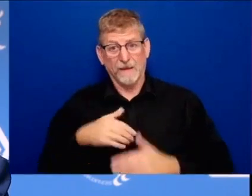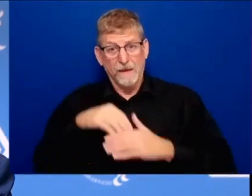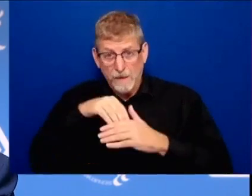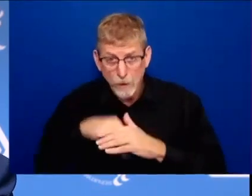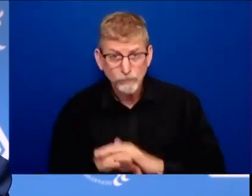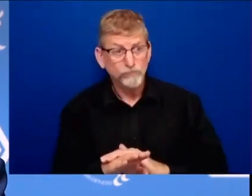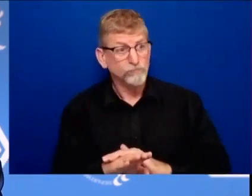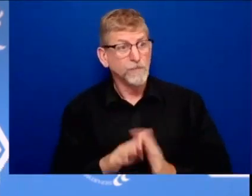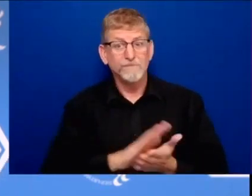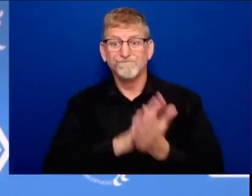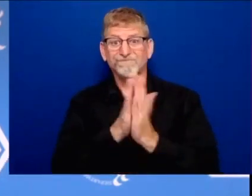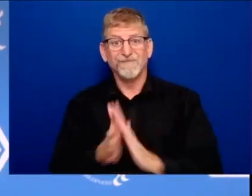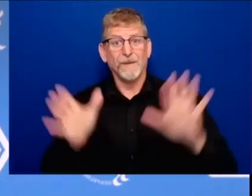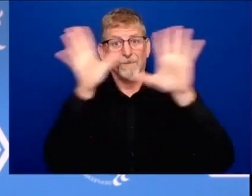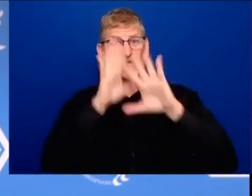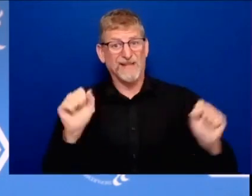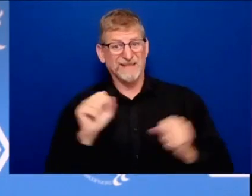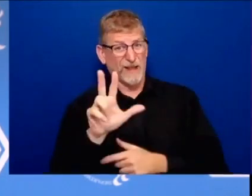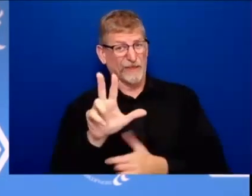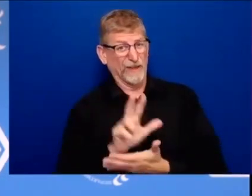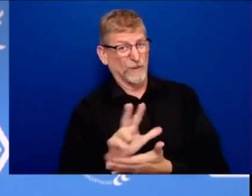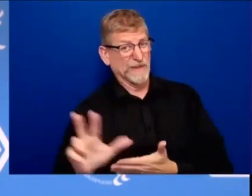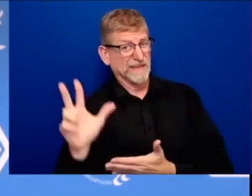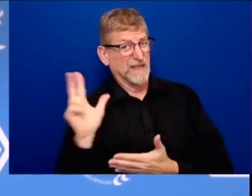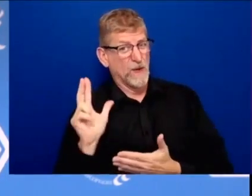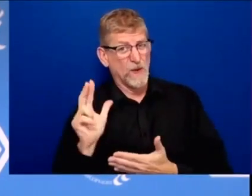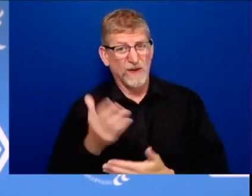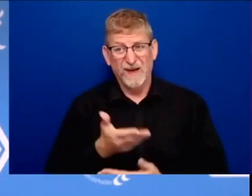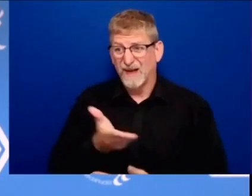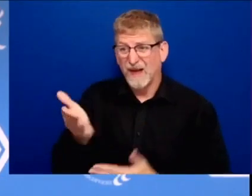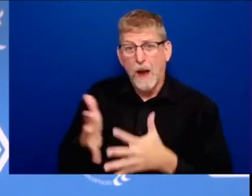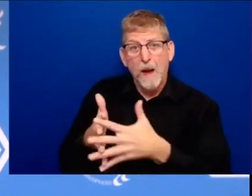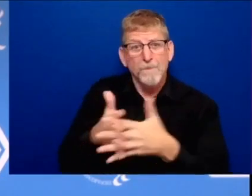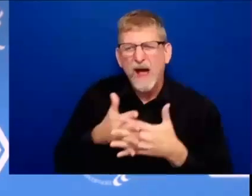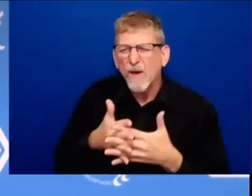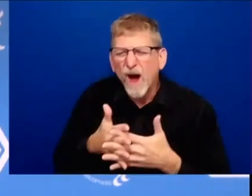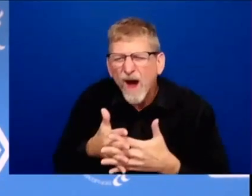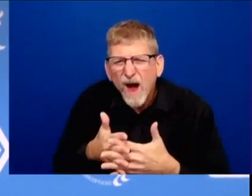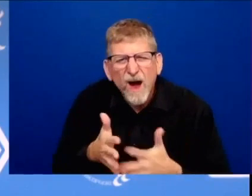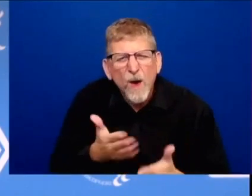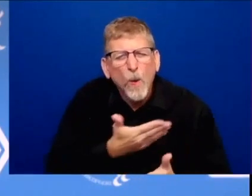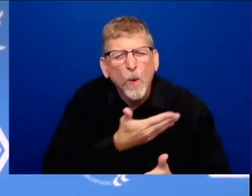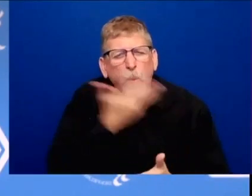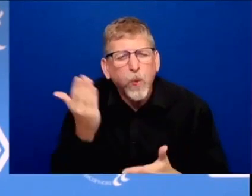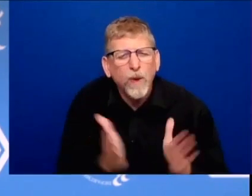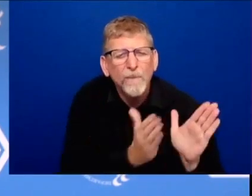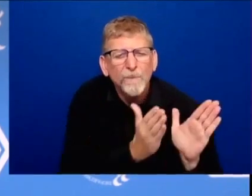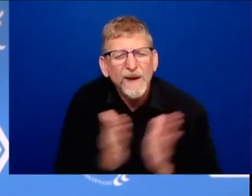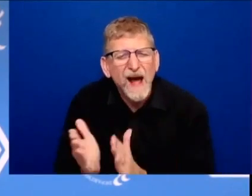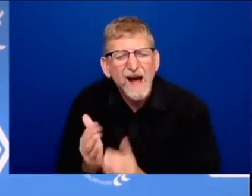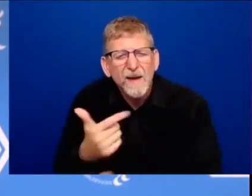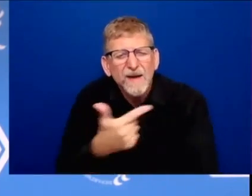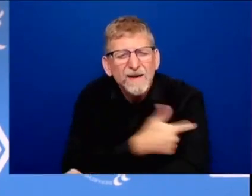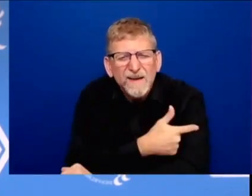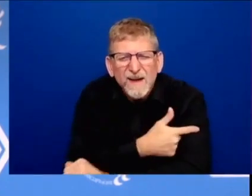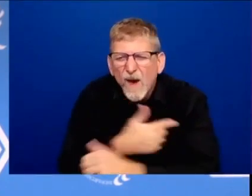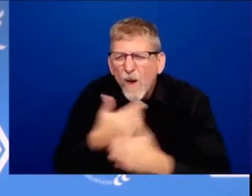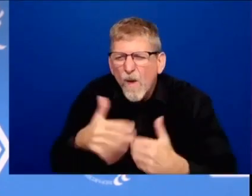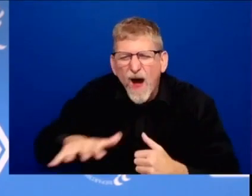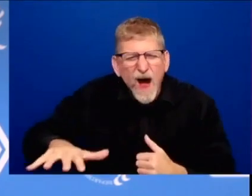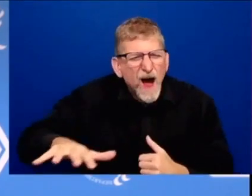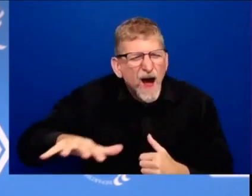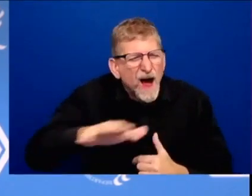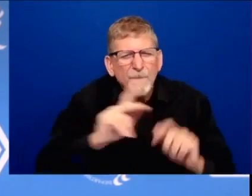no plan to vaccinate most of the country it was a big mess that's going to take time to fix to be blunt with you